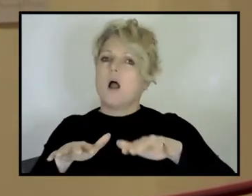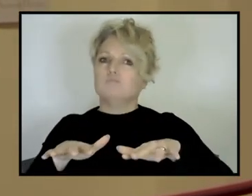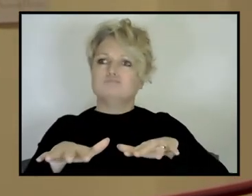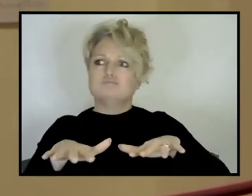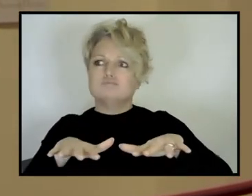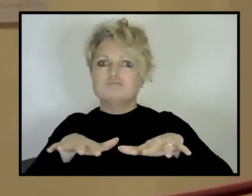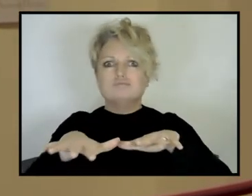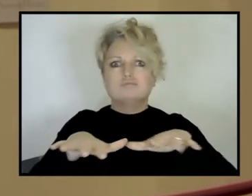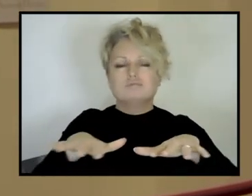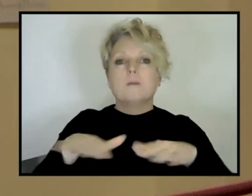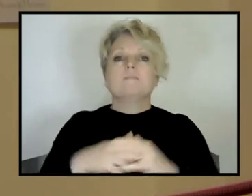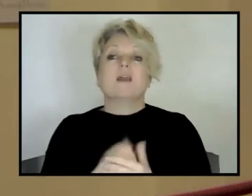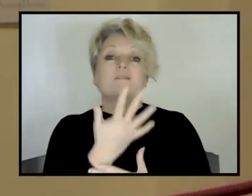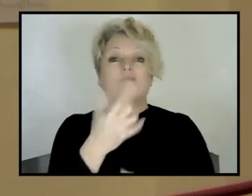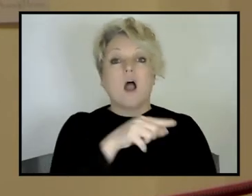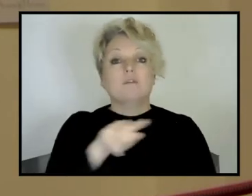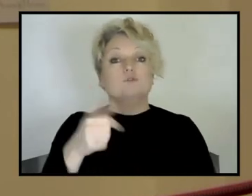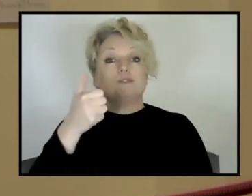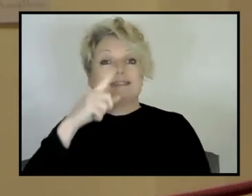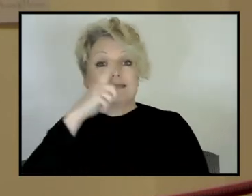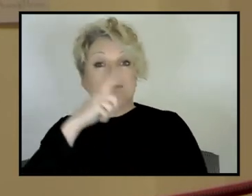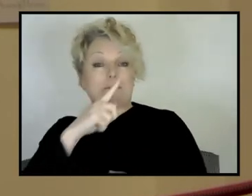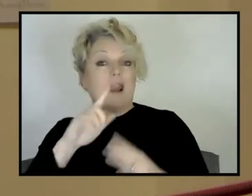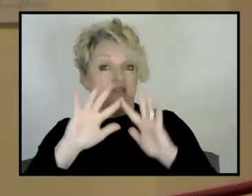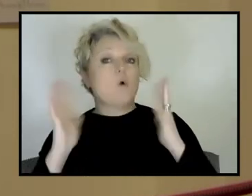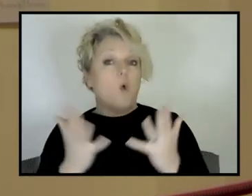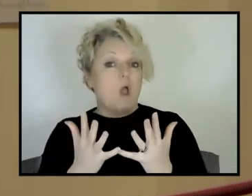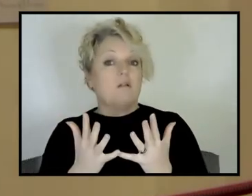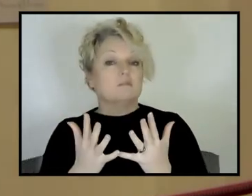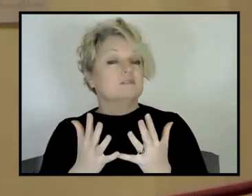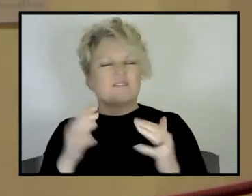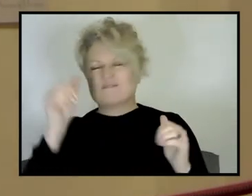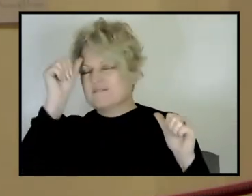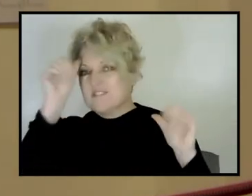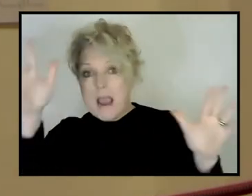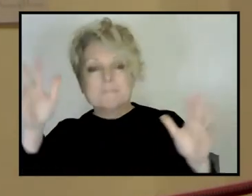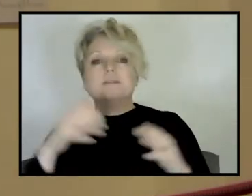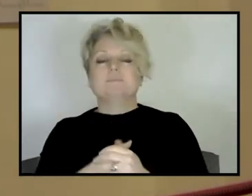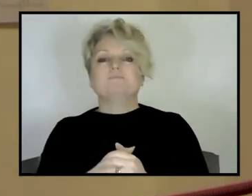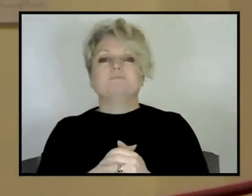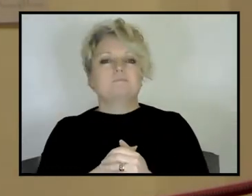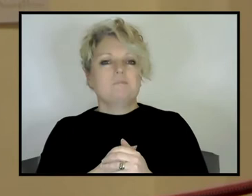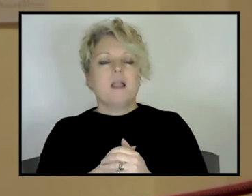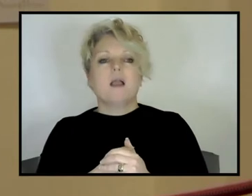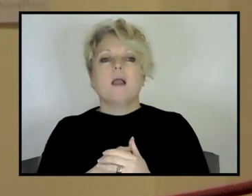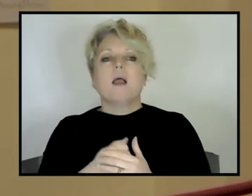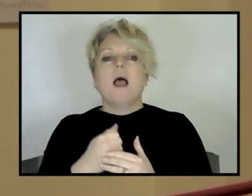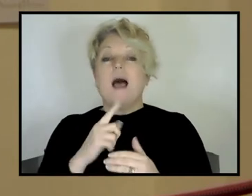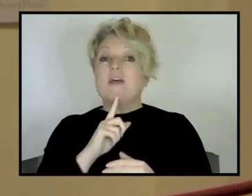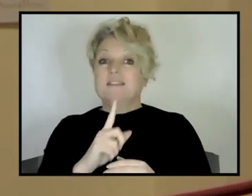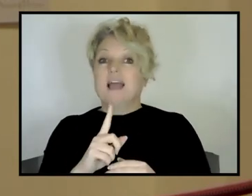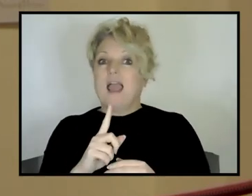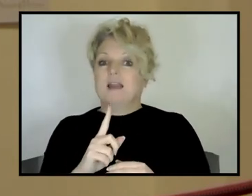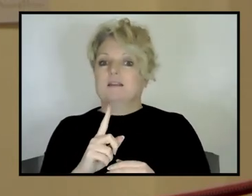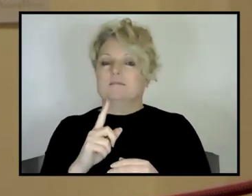the world who were very prominent, um, geoscientists at the time who hung on to this idea of continental drift. Because when you put the